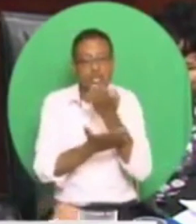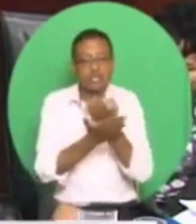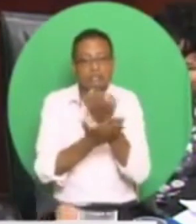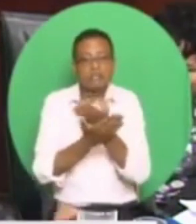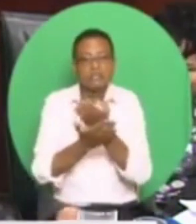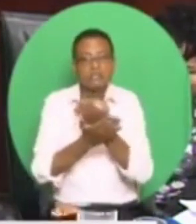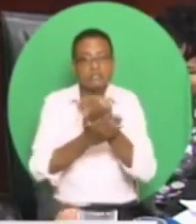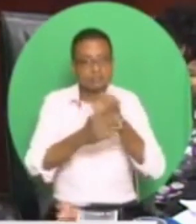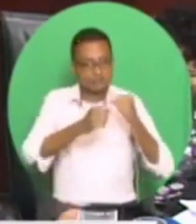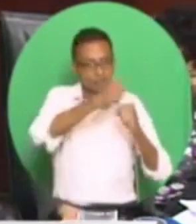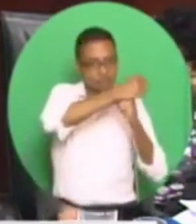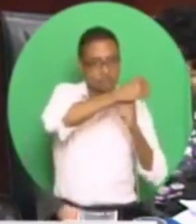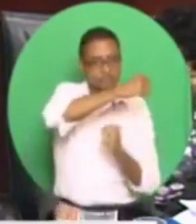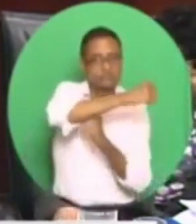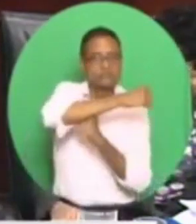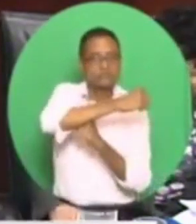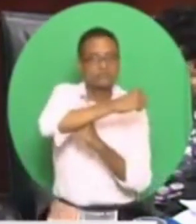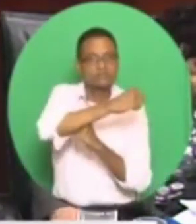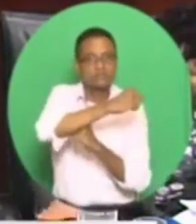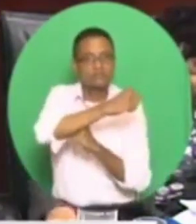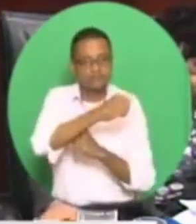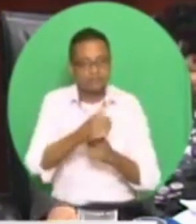reserves, Madam Speaker.